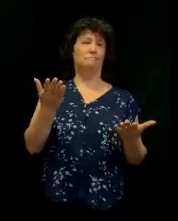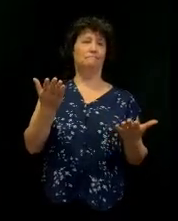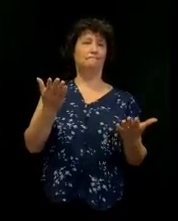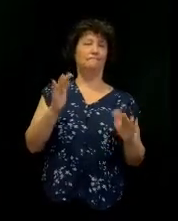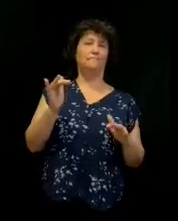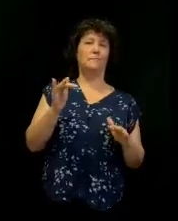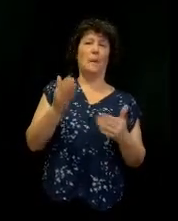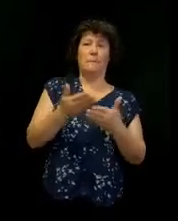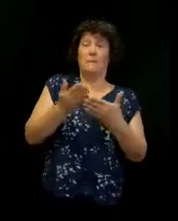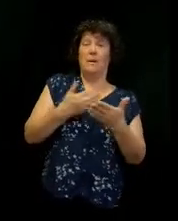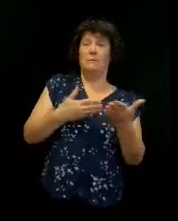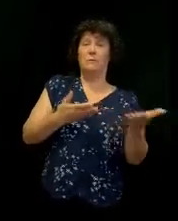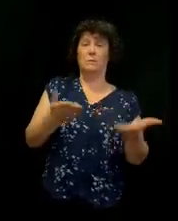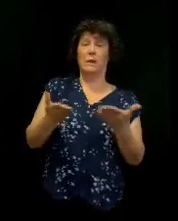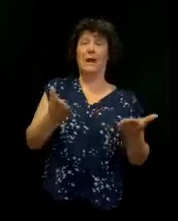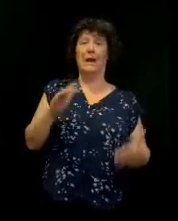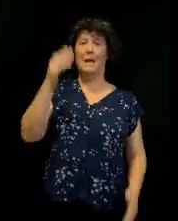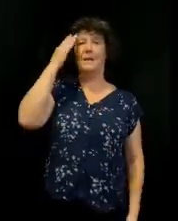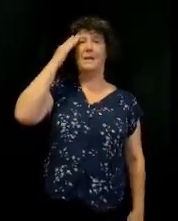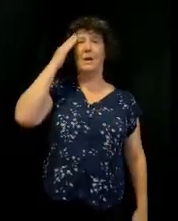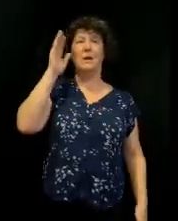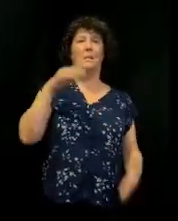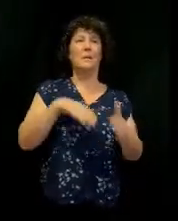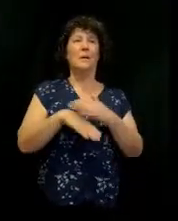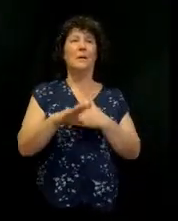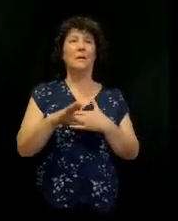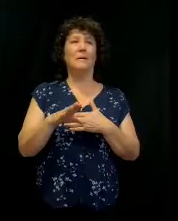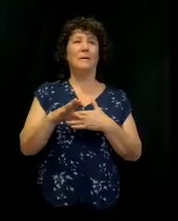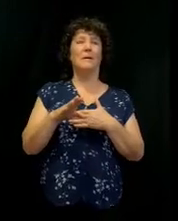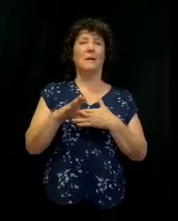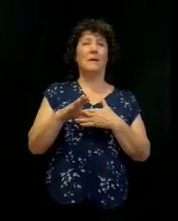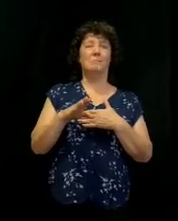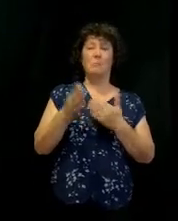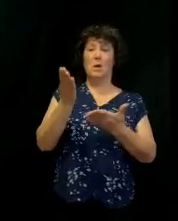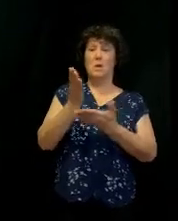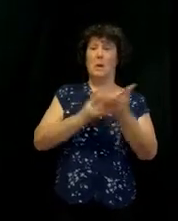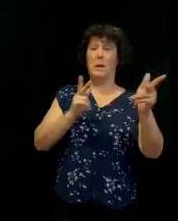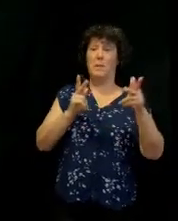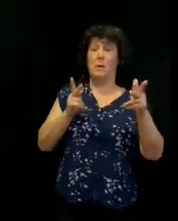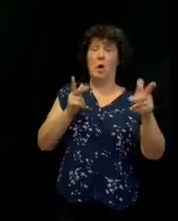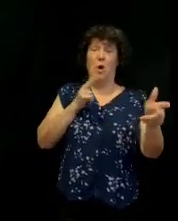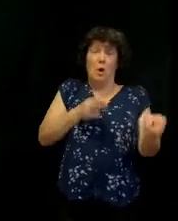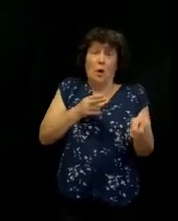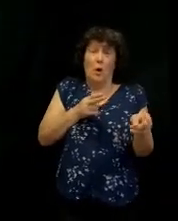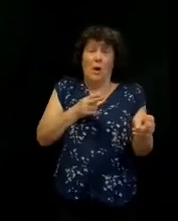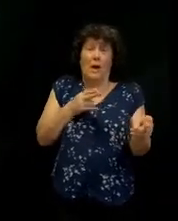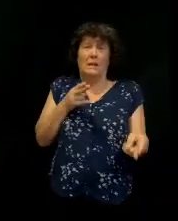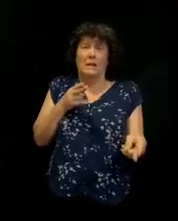here before service, I know, you come in here, some of you are on two wheels. I get it.